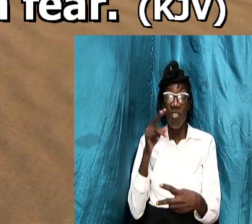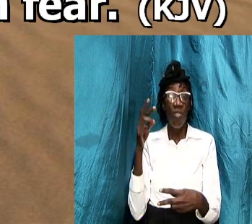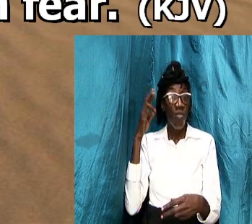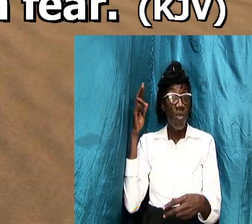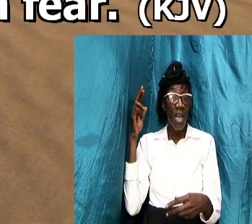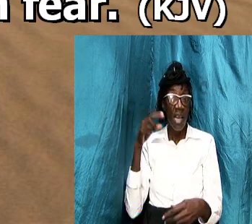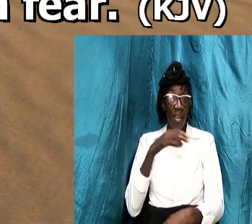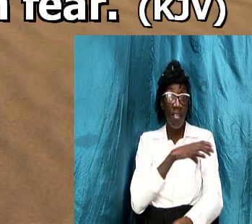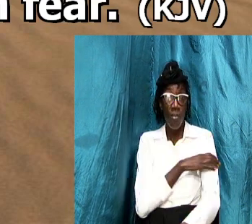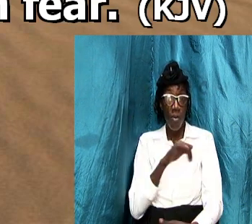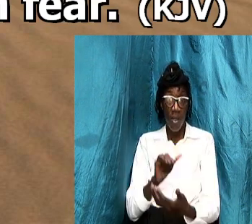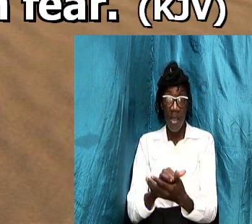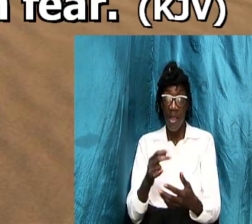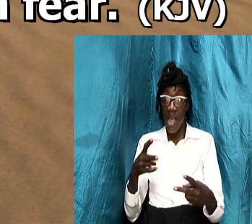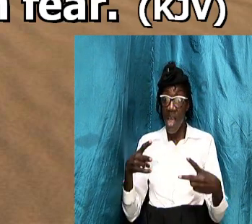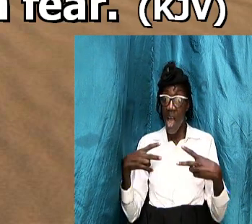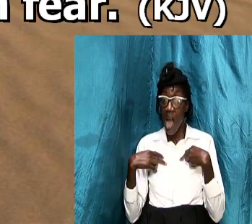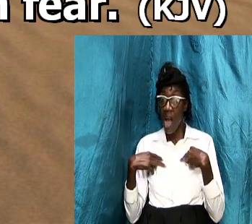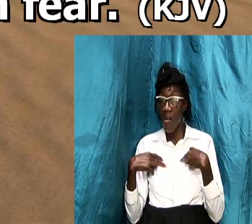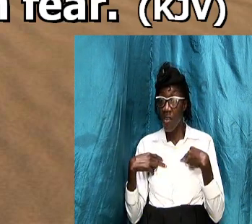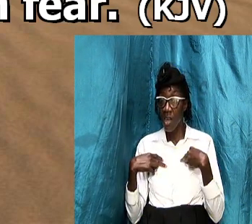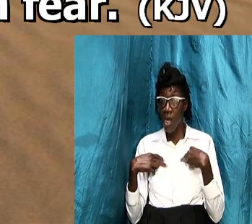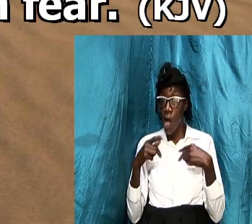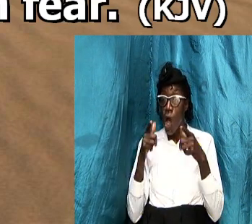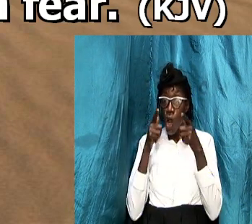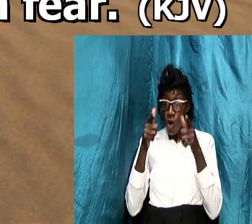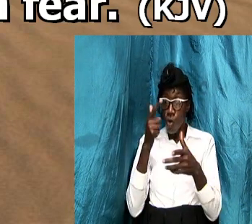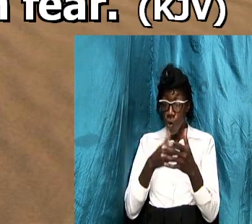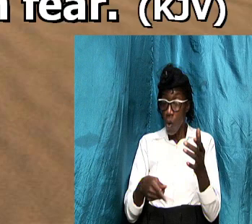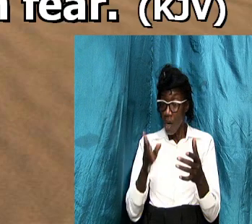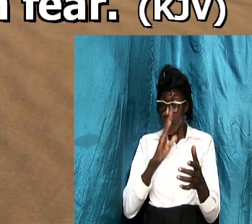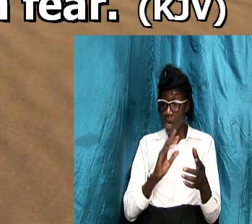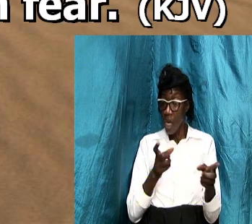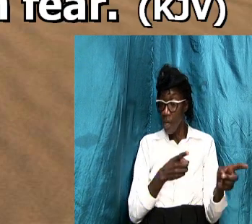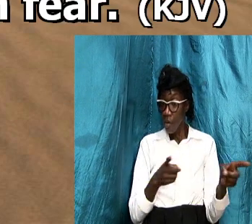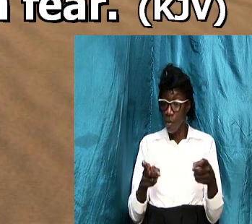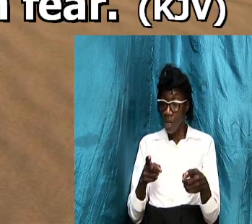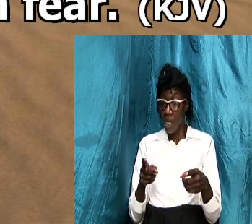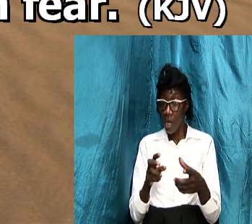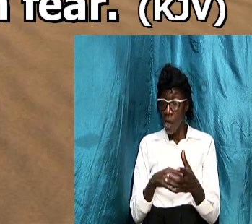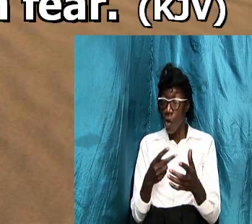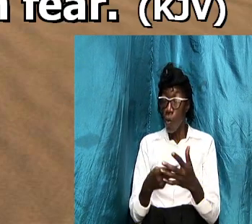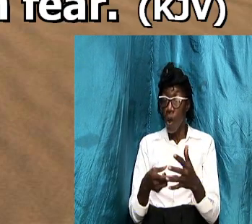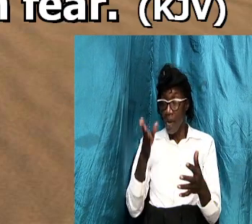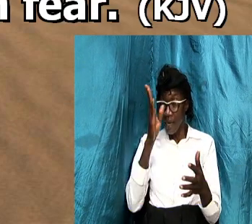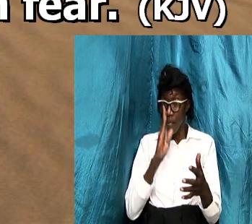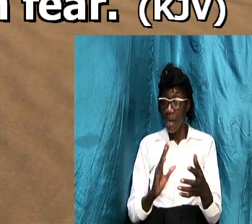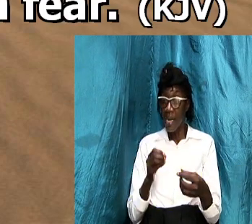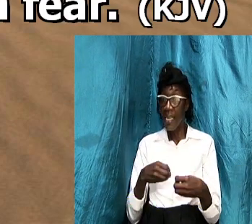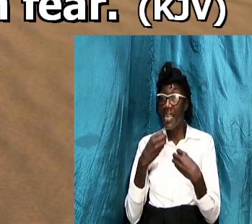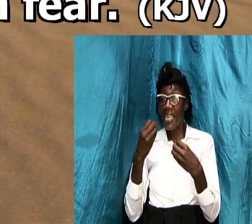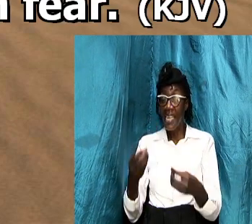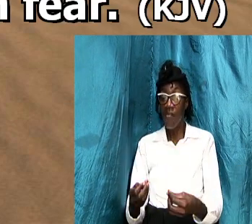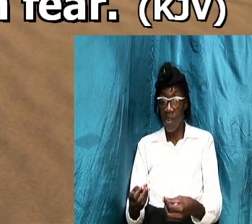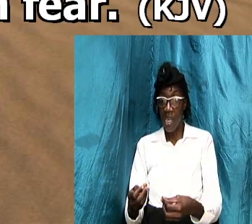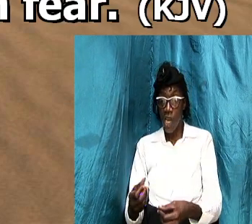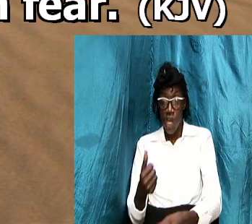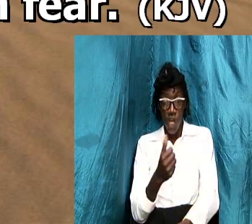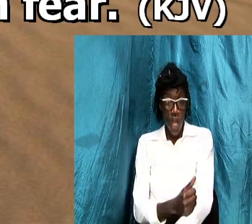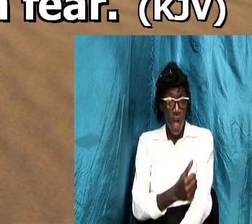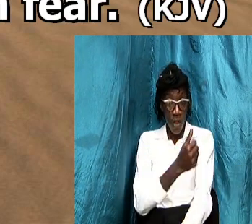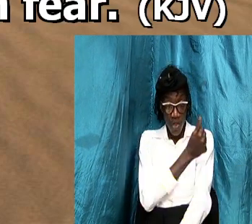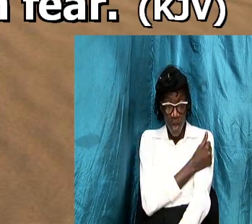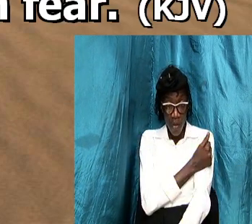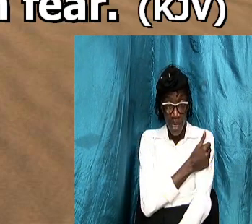look what god is now doing while the man was given the the position of authority while the man is